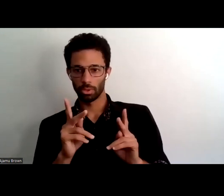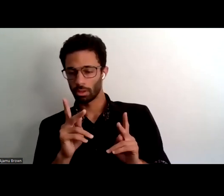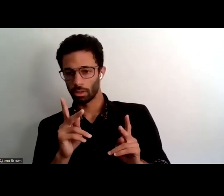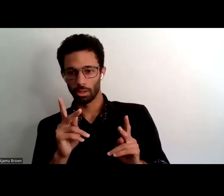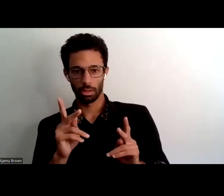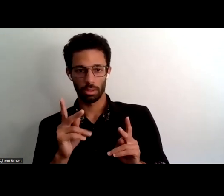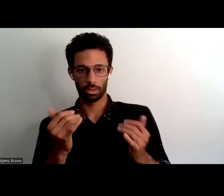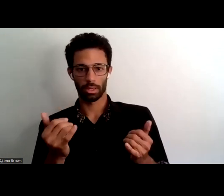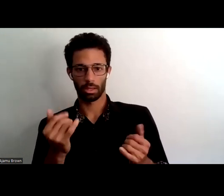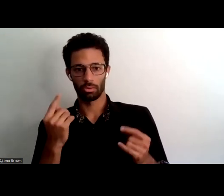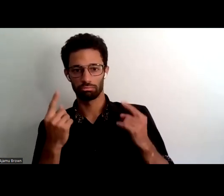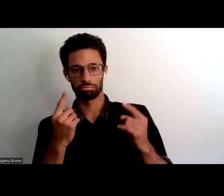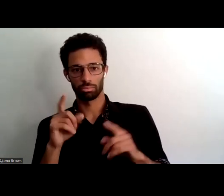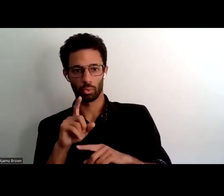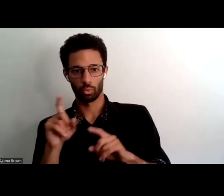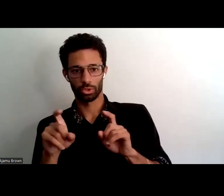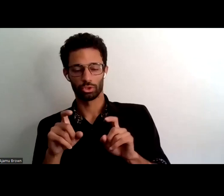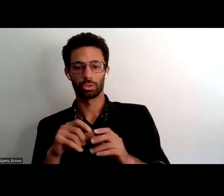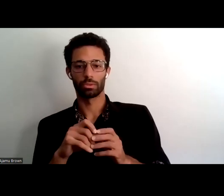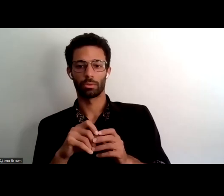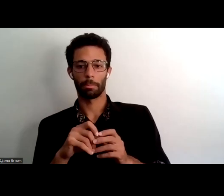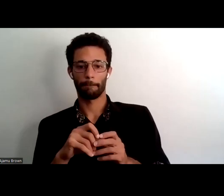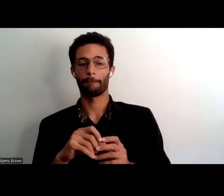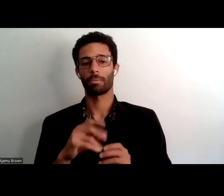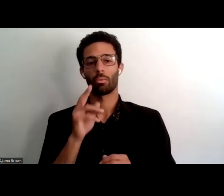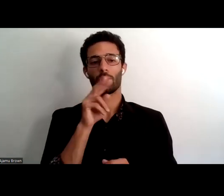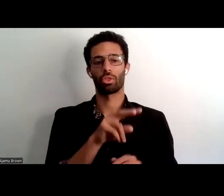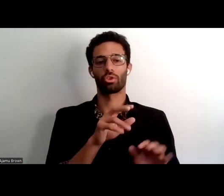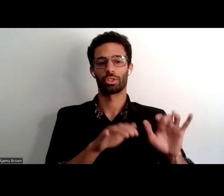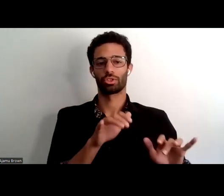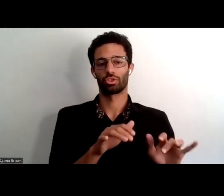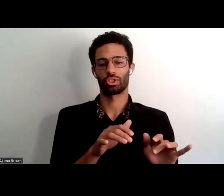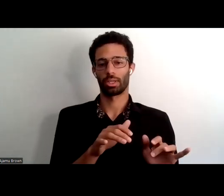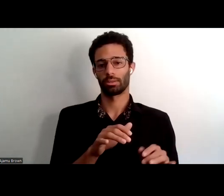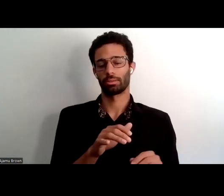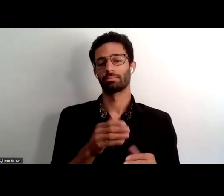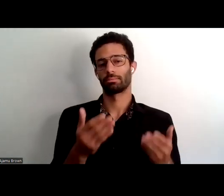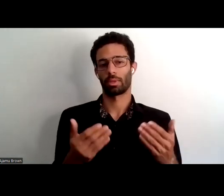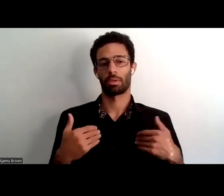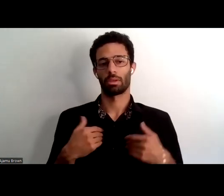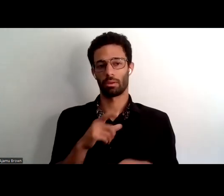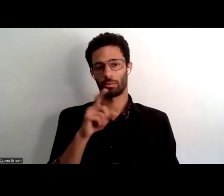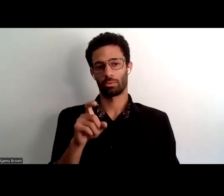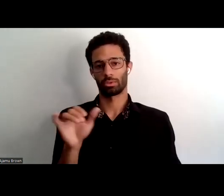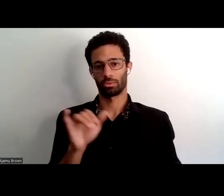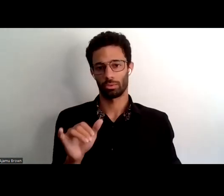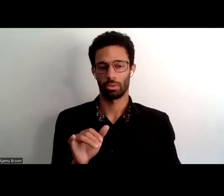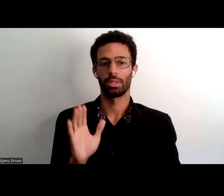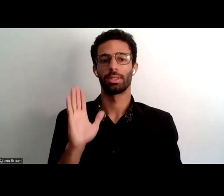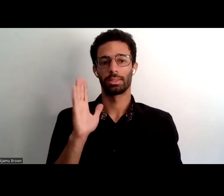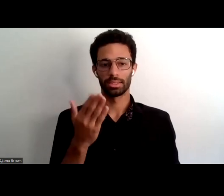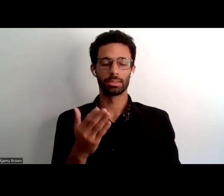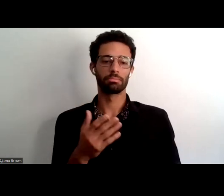icon uh we'll go over to the q a chat and take a look at what questions that we may have in queue right now and a lot of them look like housekeeping